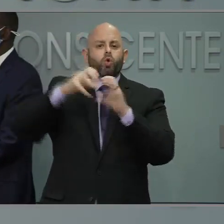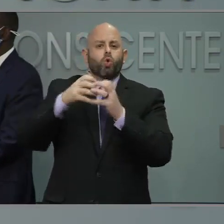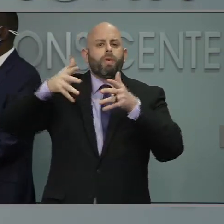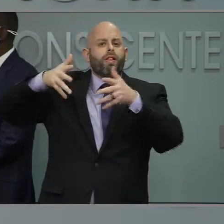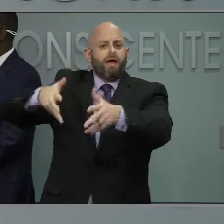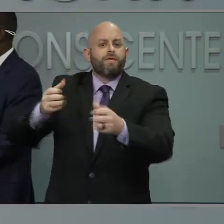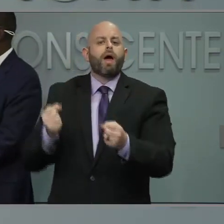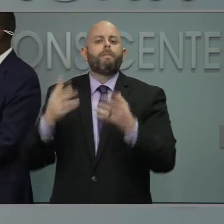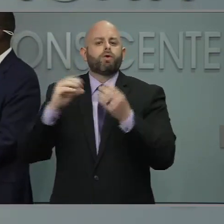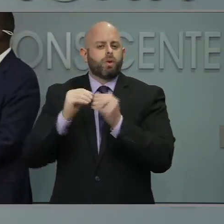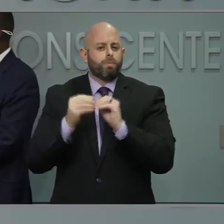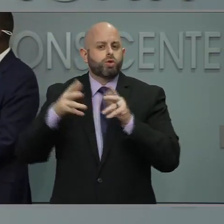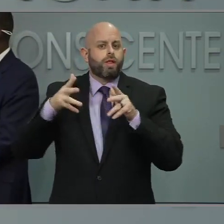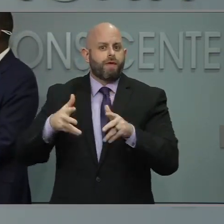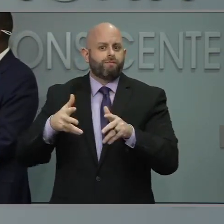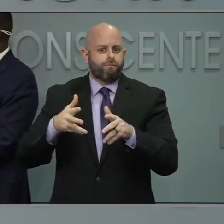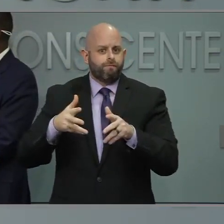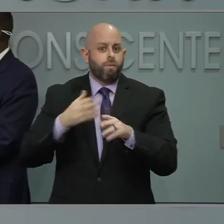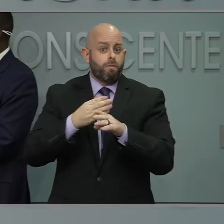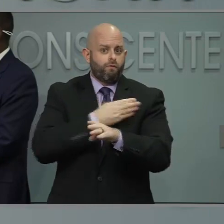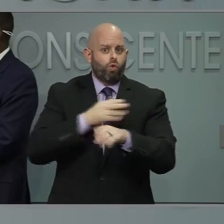I'll let Dr. Cohen address that.